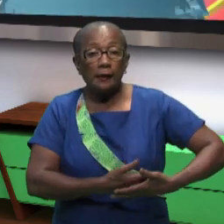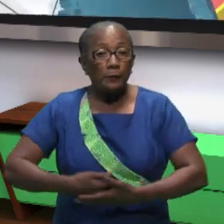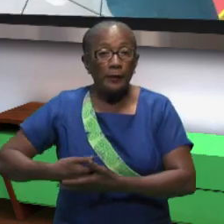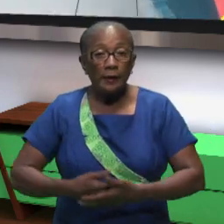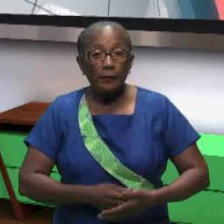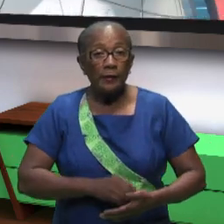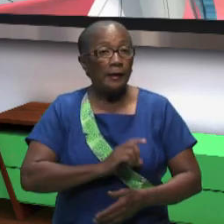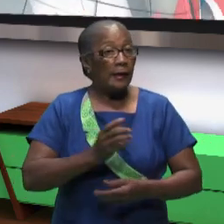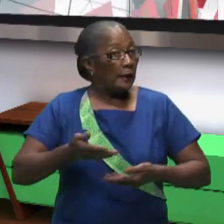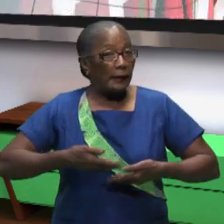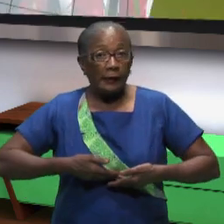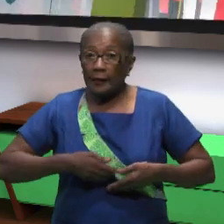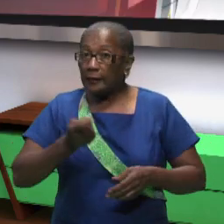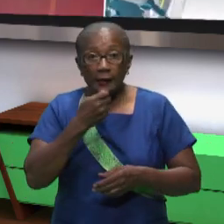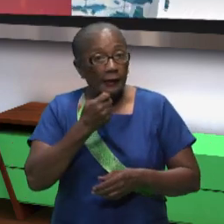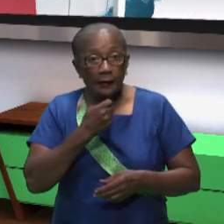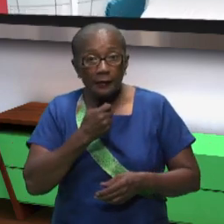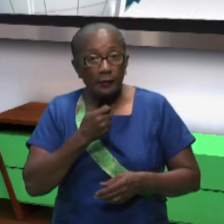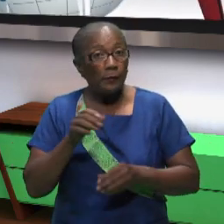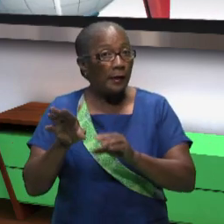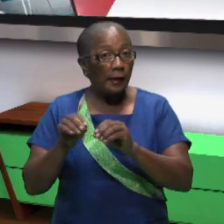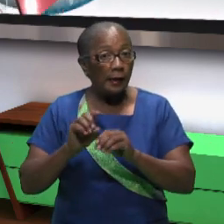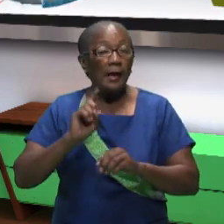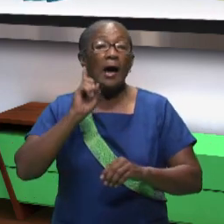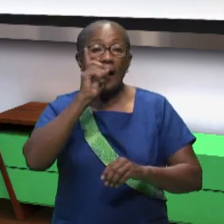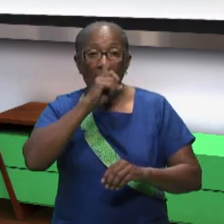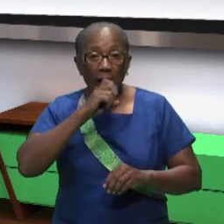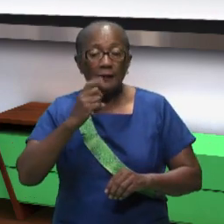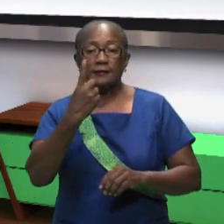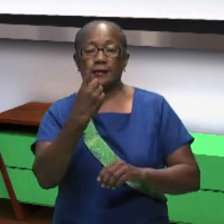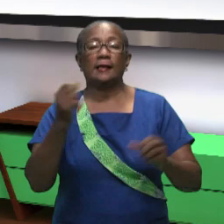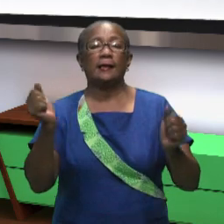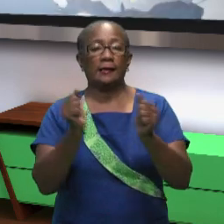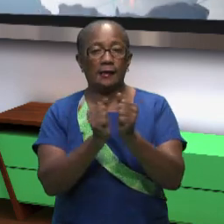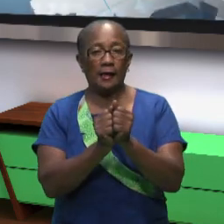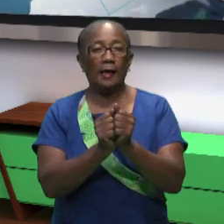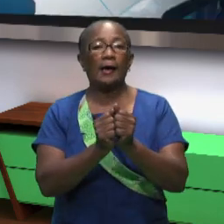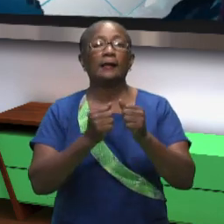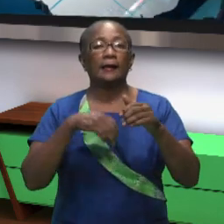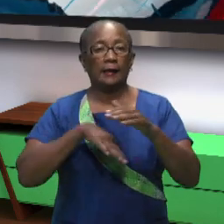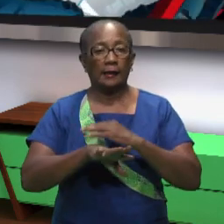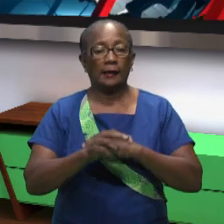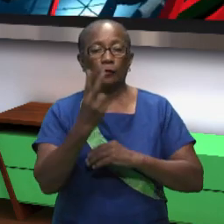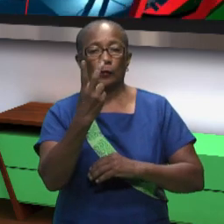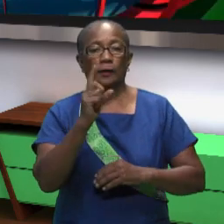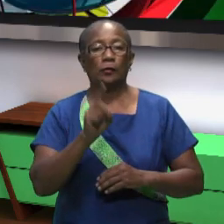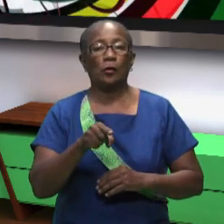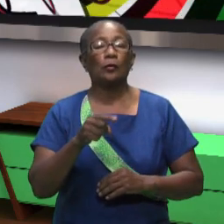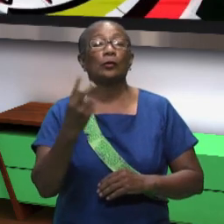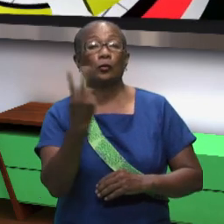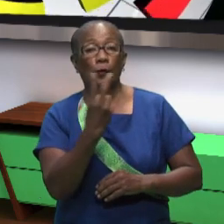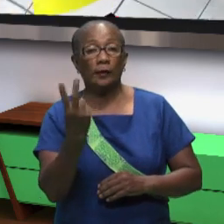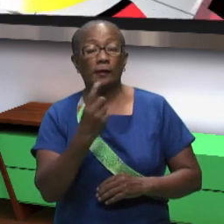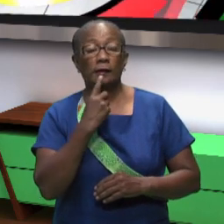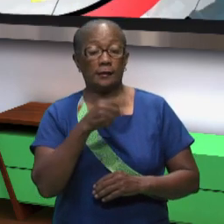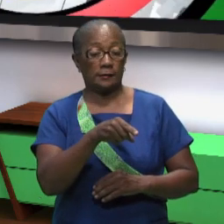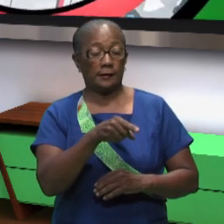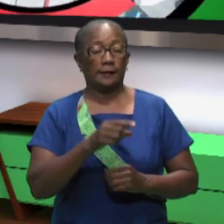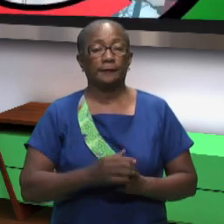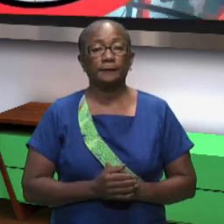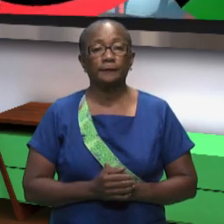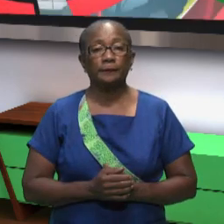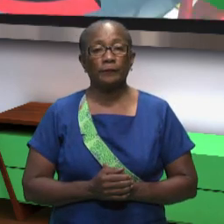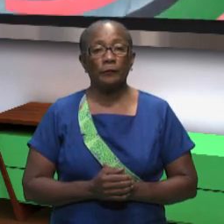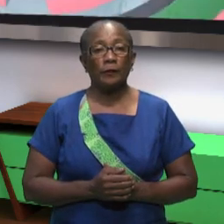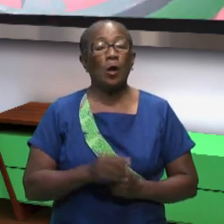per can of baby food and the selected babies will no longer enjoy this measure when they reach the age